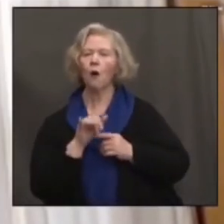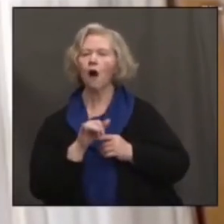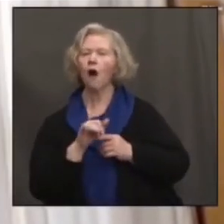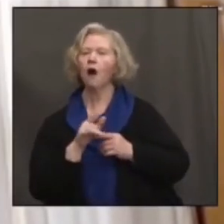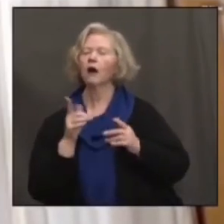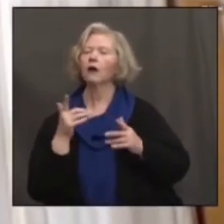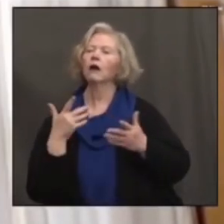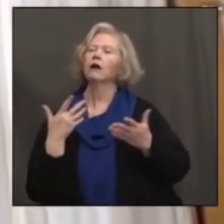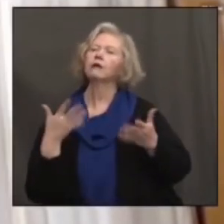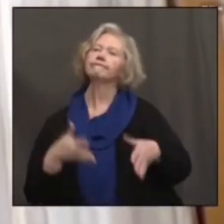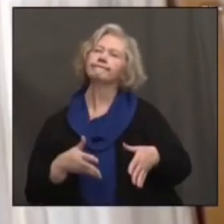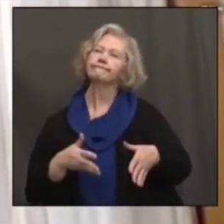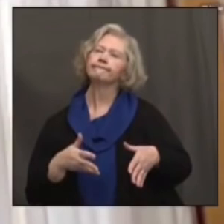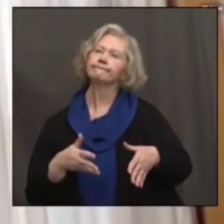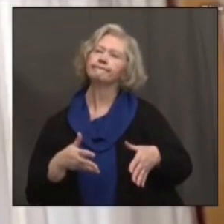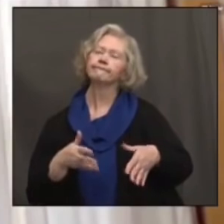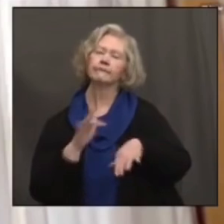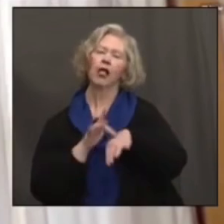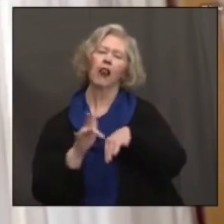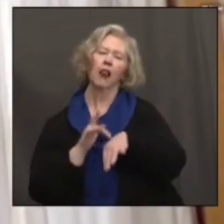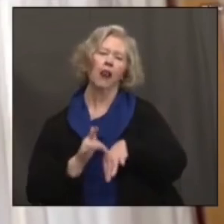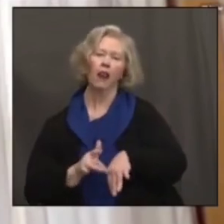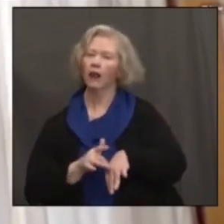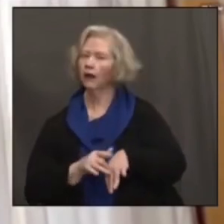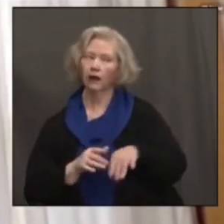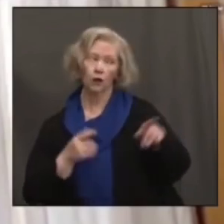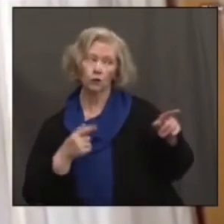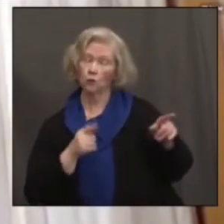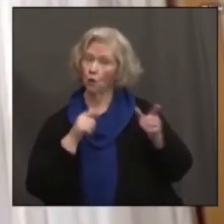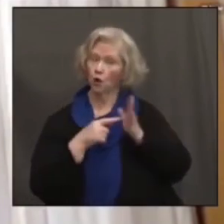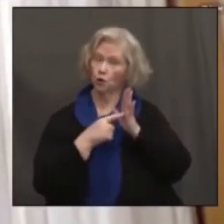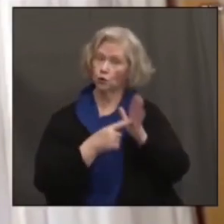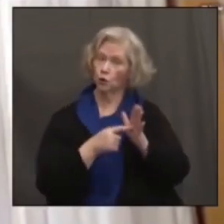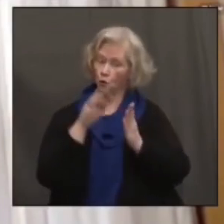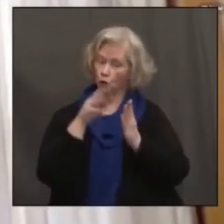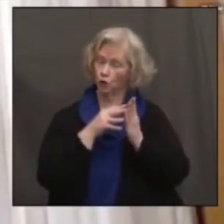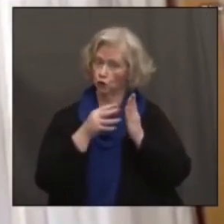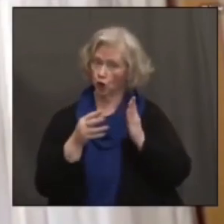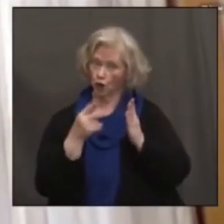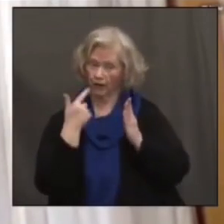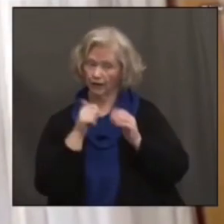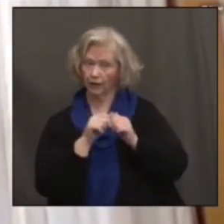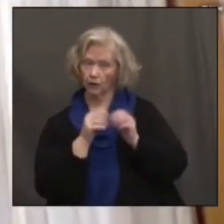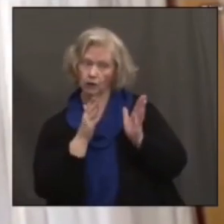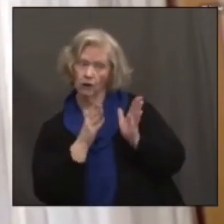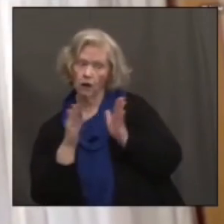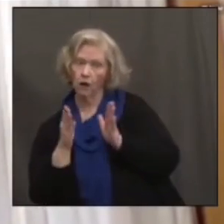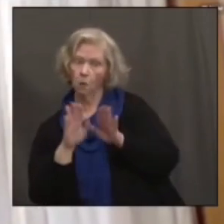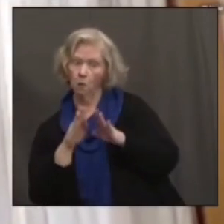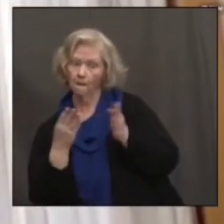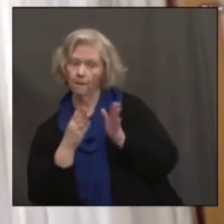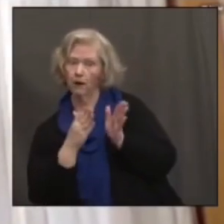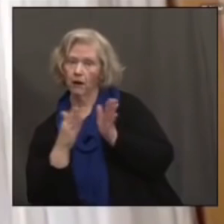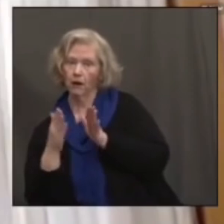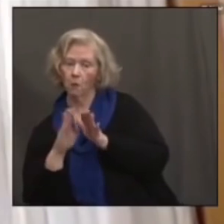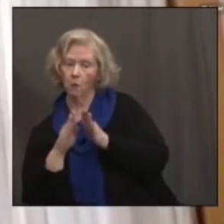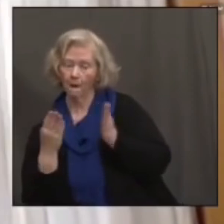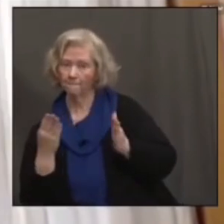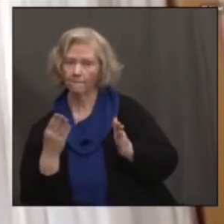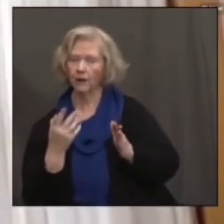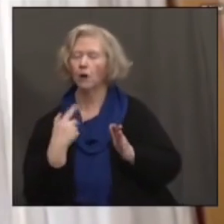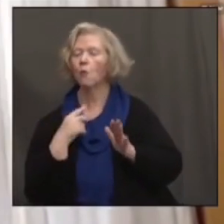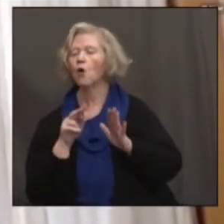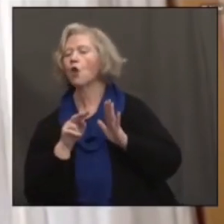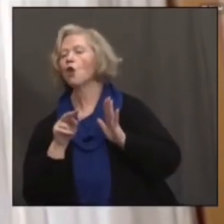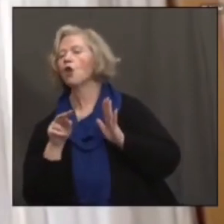unused. So as you saw from that chart the governor showed earlier is we go to each phase and it ramps up. mean, we're literally forecasting